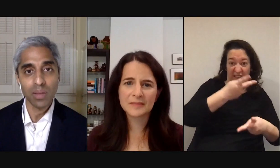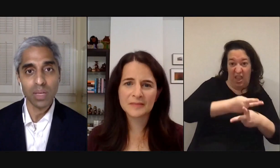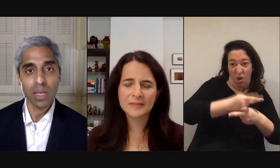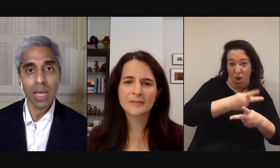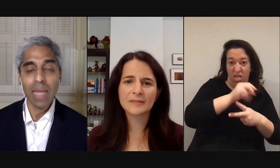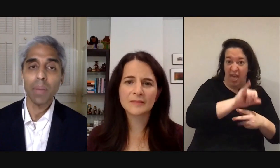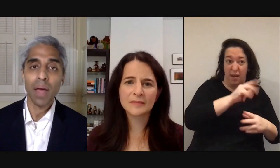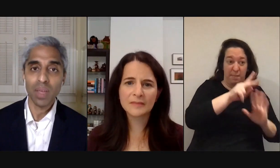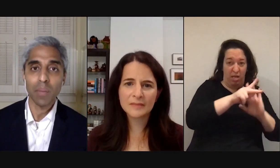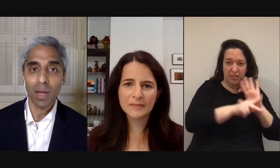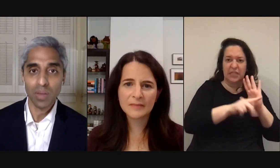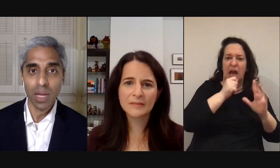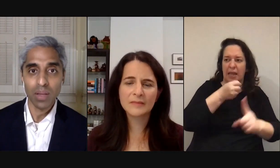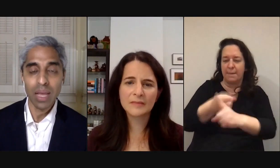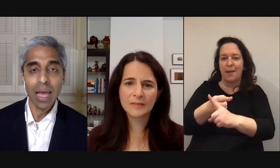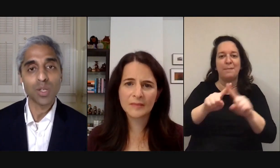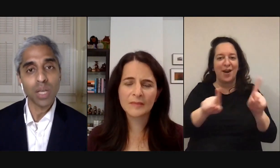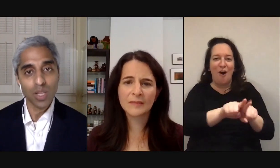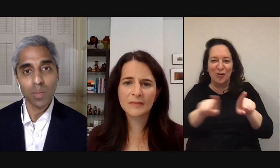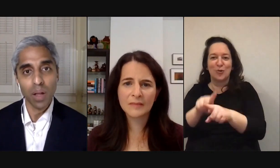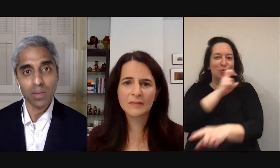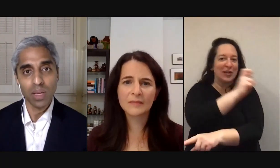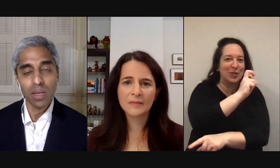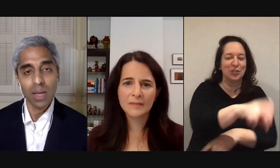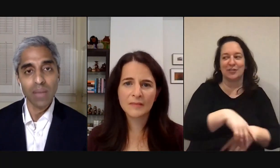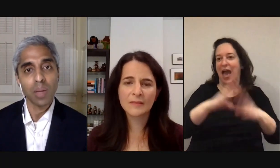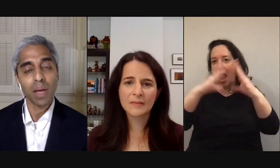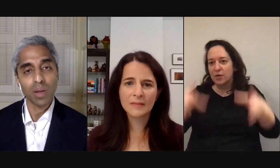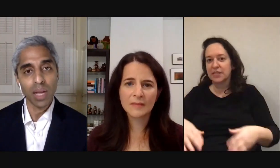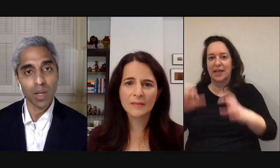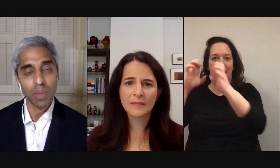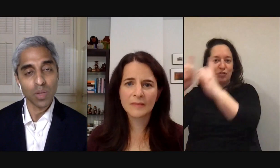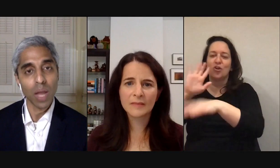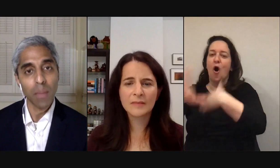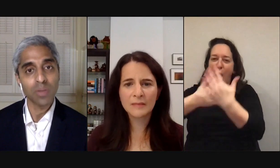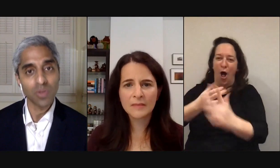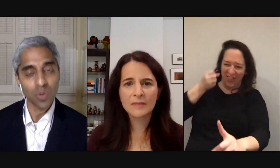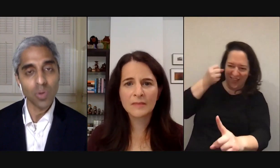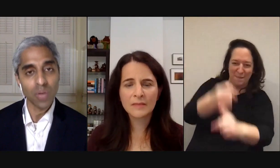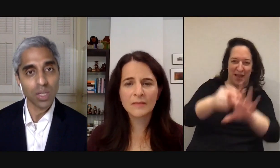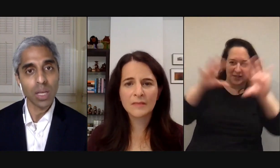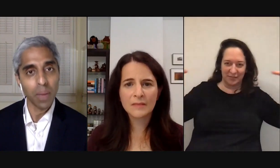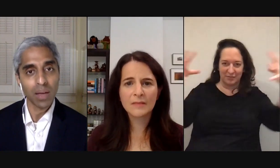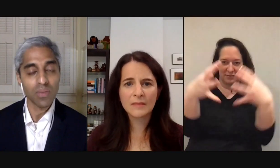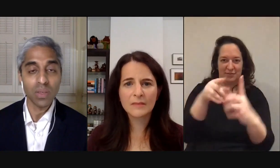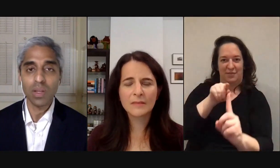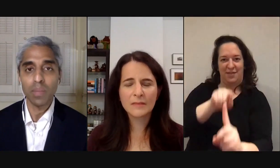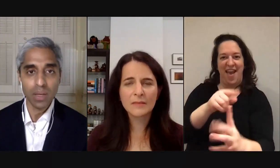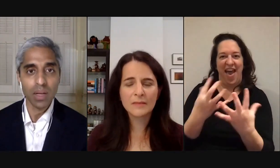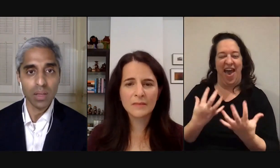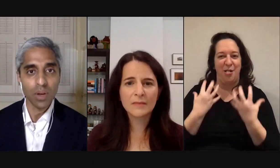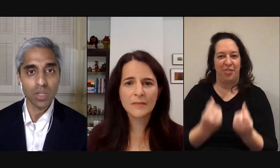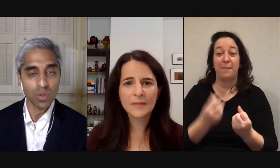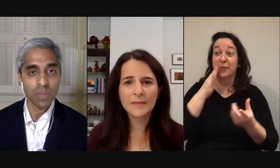housing policy end up having impacts on health education policy has an impact on health because what happens in schools actually impacts the